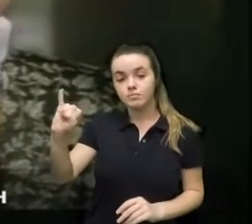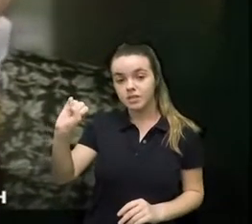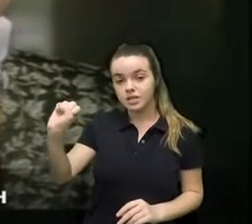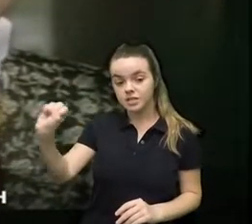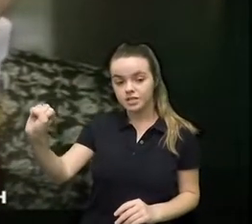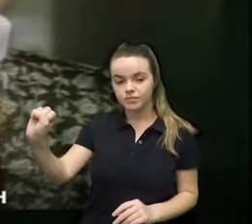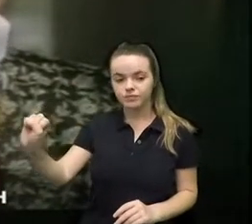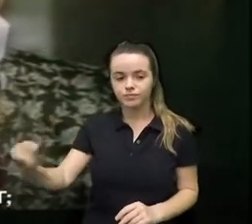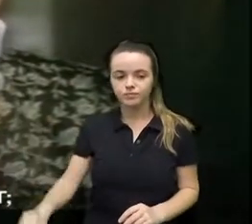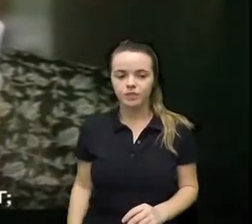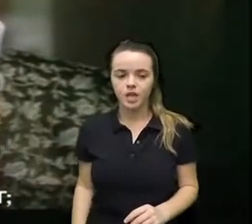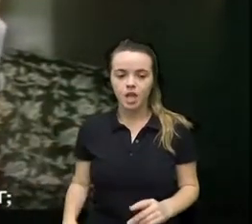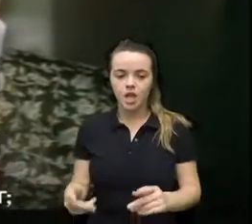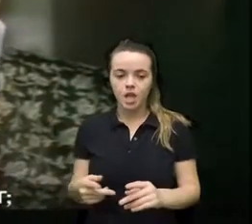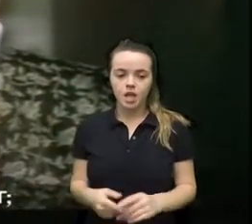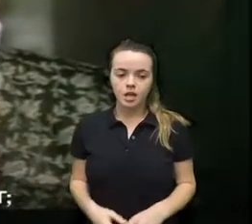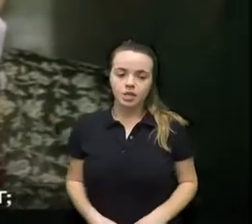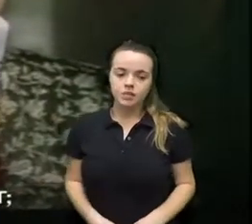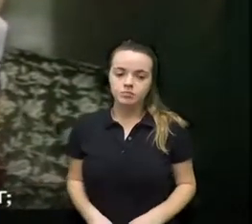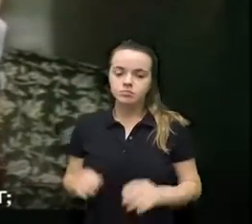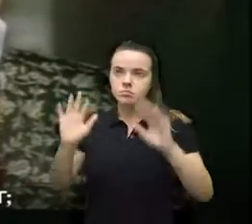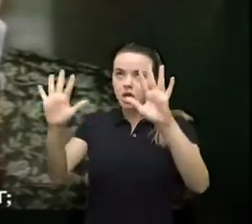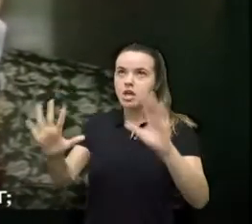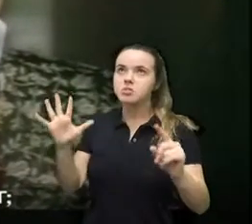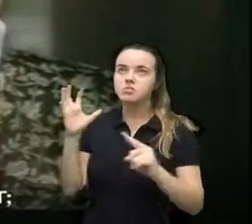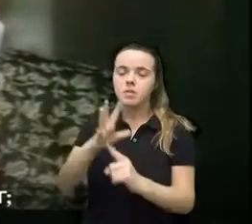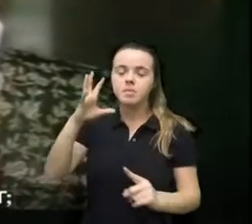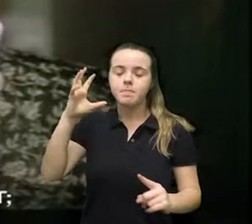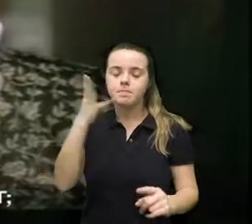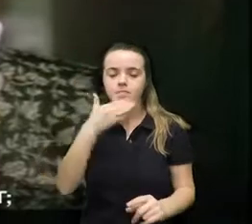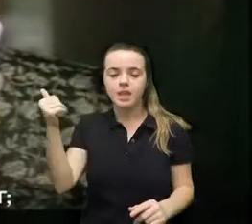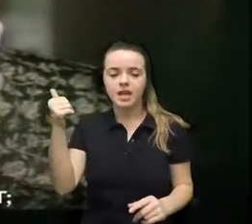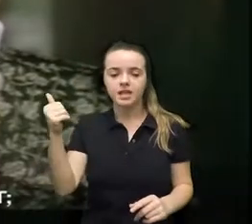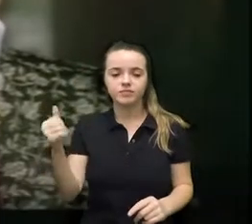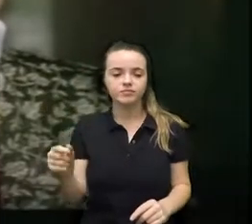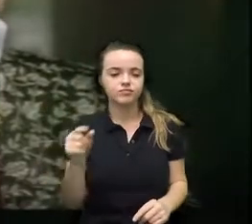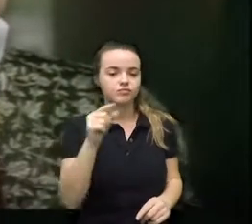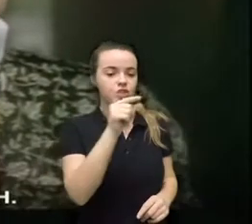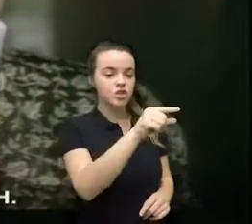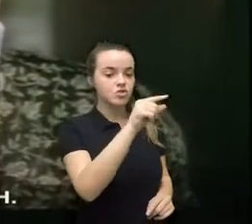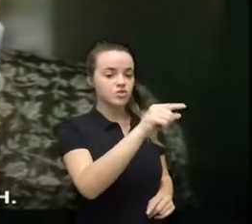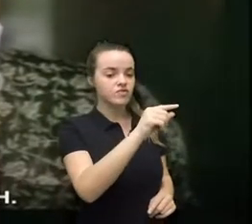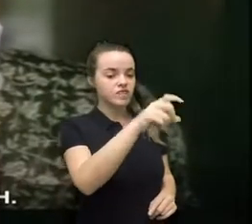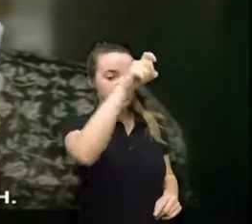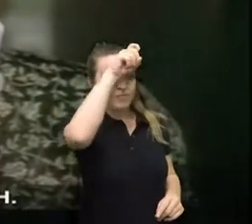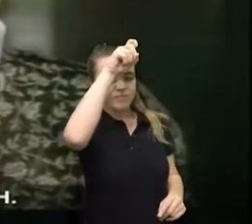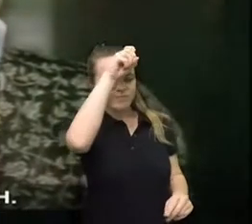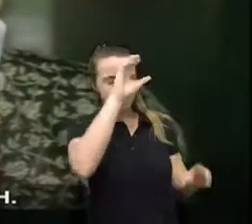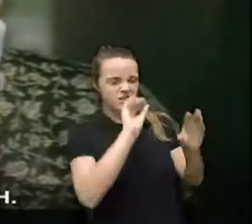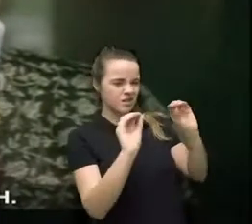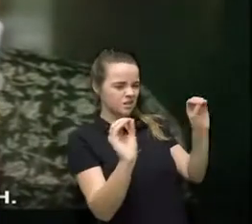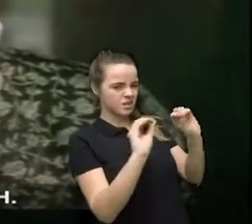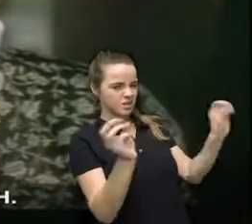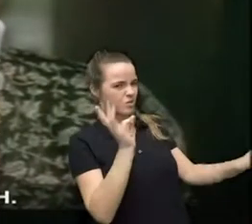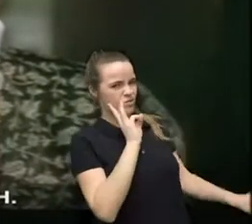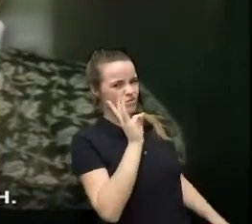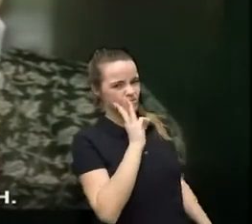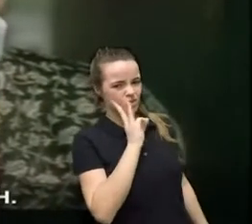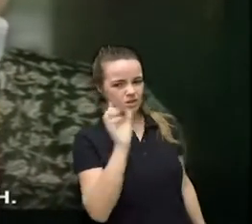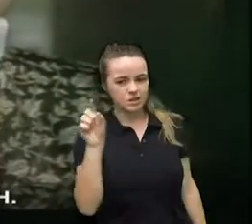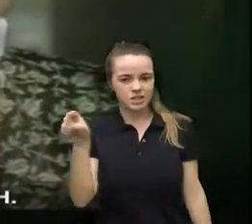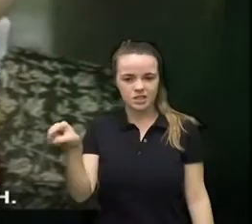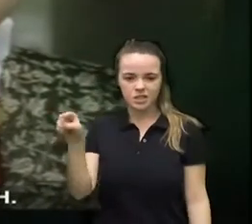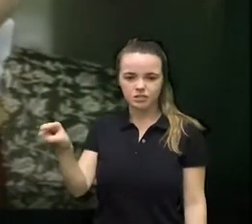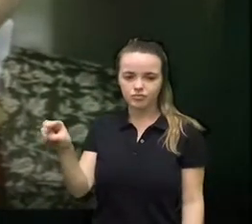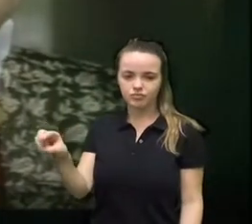in comparison to which the Nile is but a rivulet the Danube a mere ditch